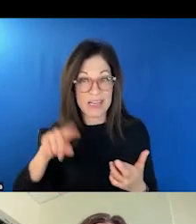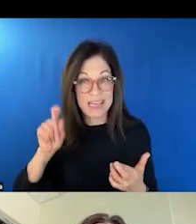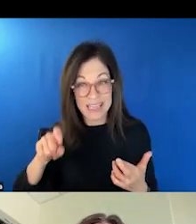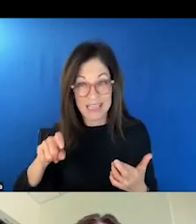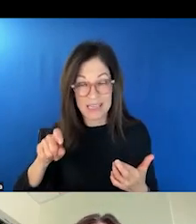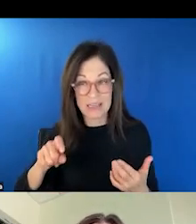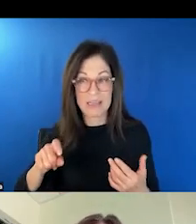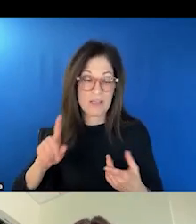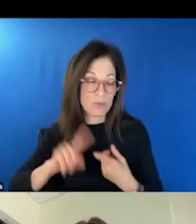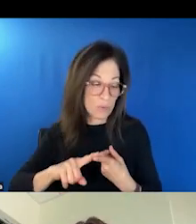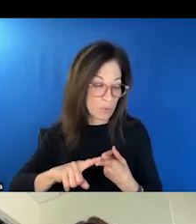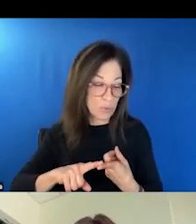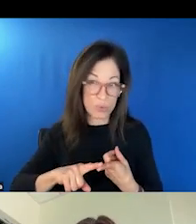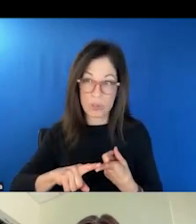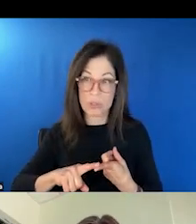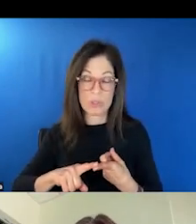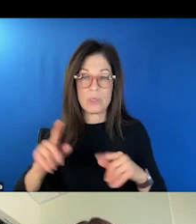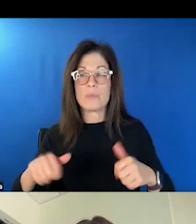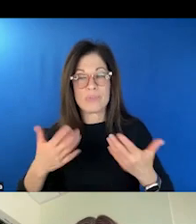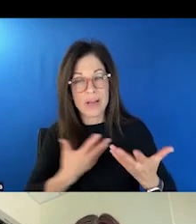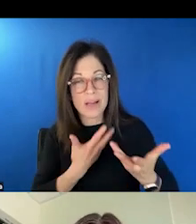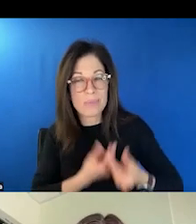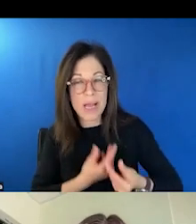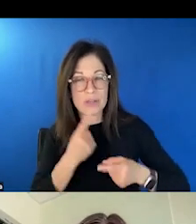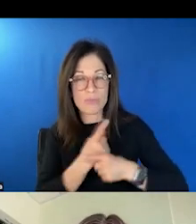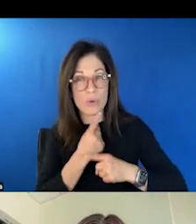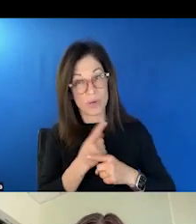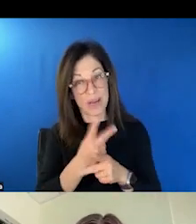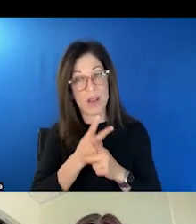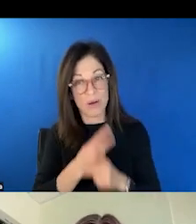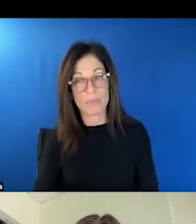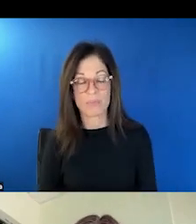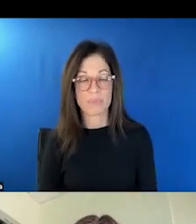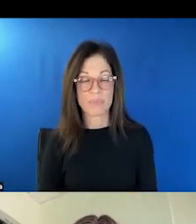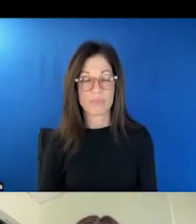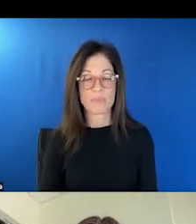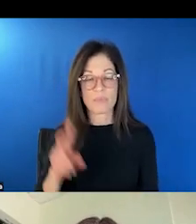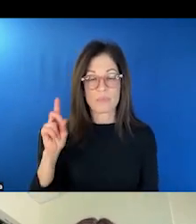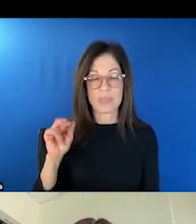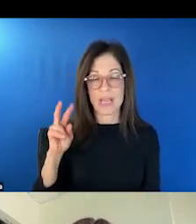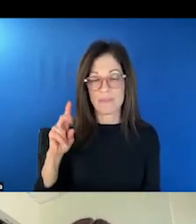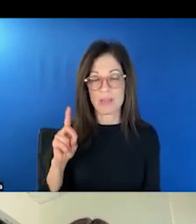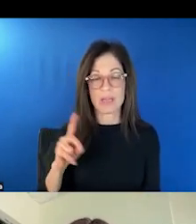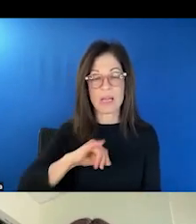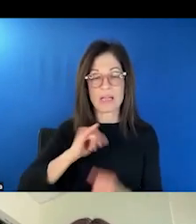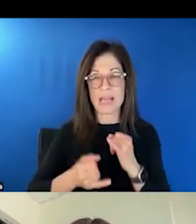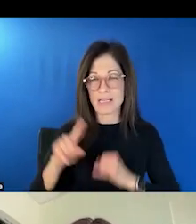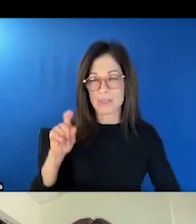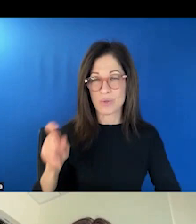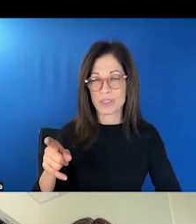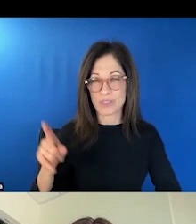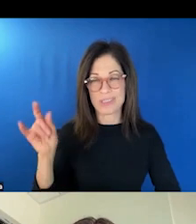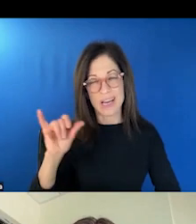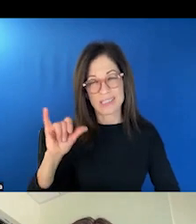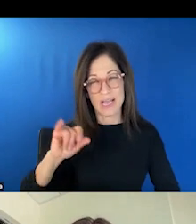um, be provide compassionate and appropriate care. Jen, last question to you. And it's, it's sort of the same question, uh,